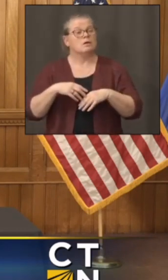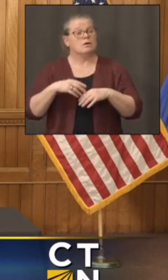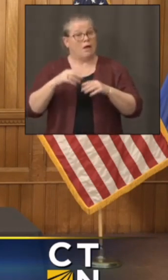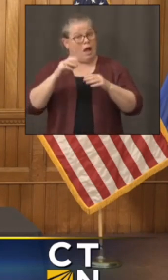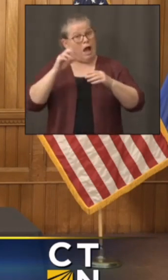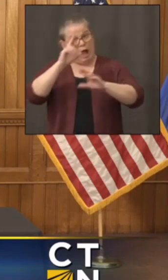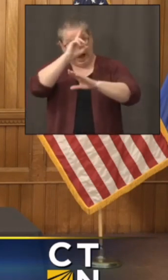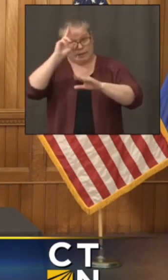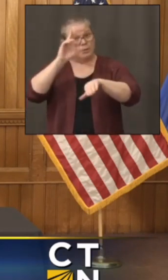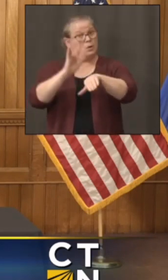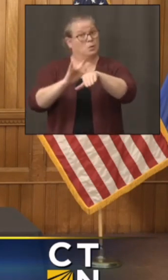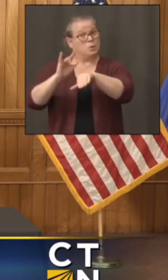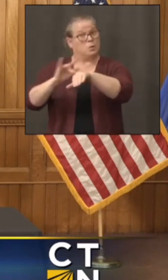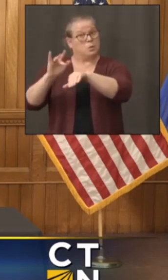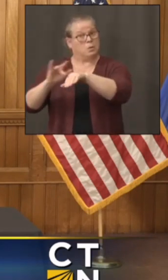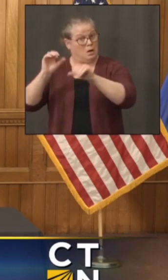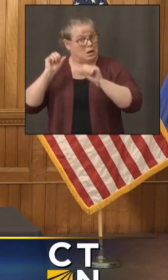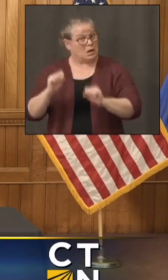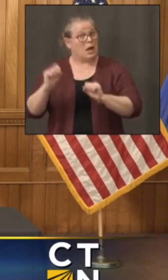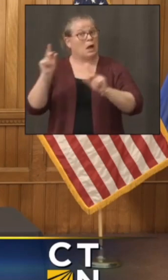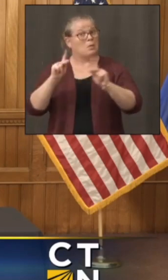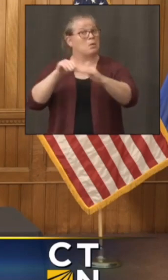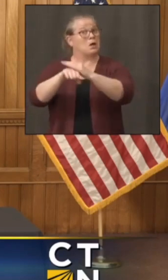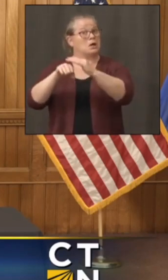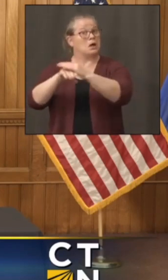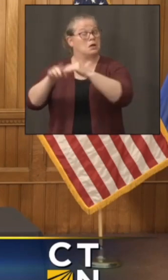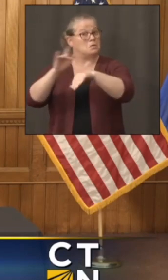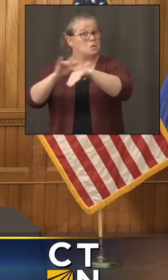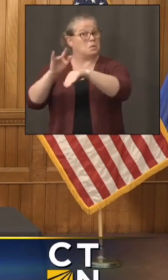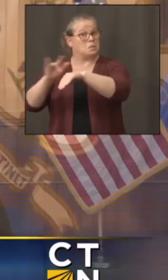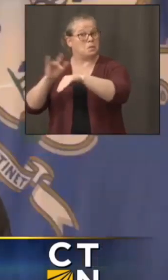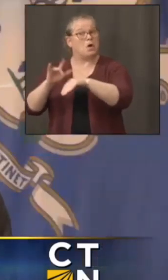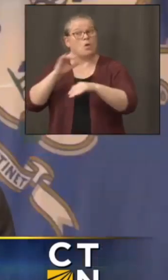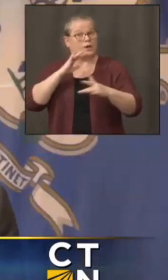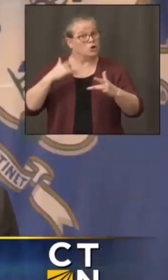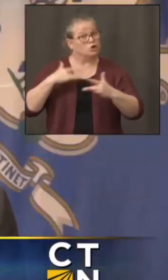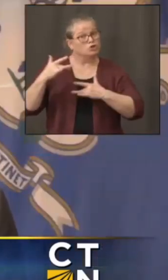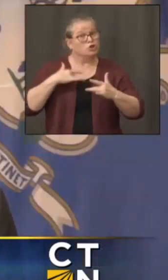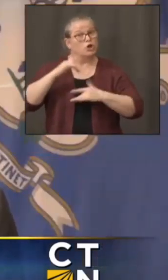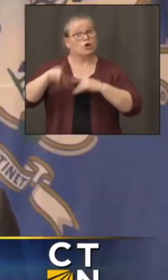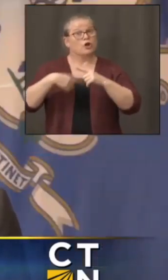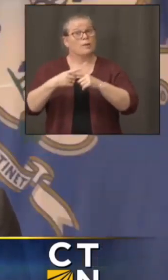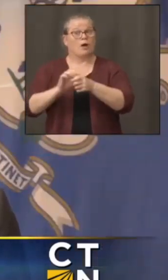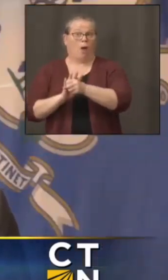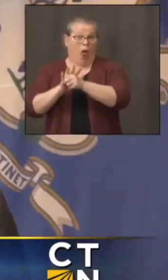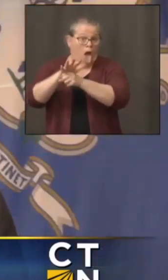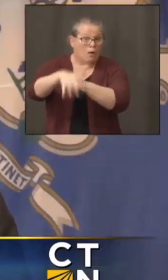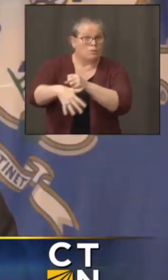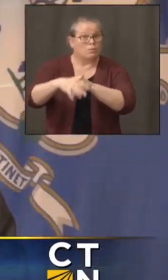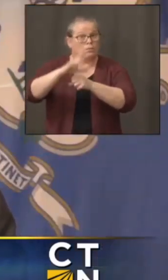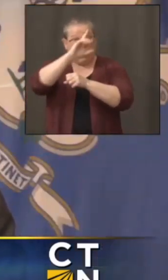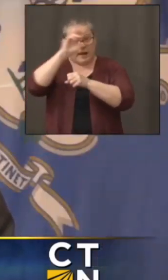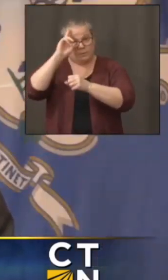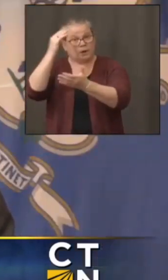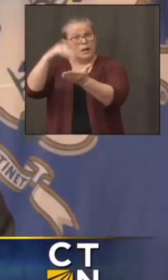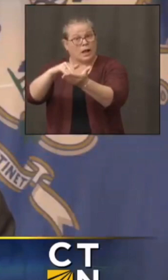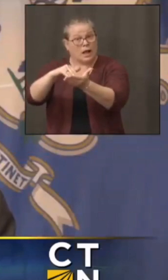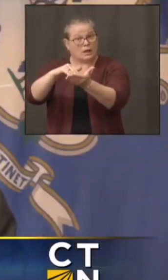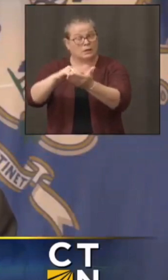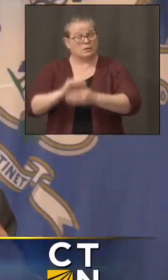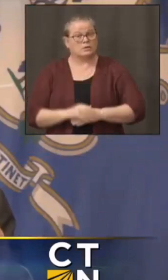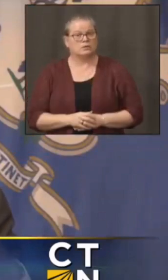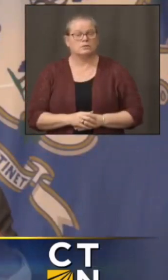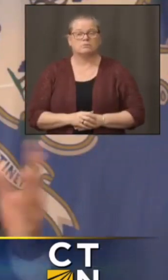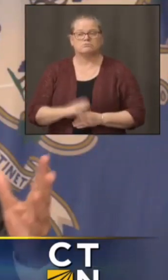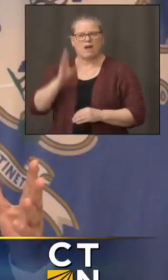need to be concerned about them filling back up well i'll start with that and then somebody smarter can help me out but um right